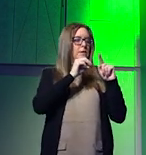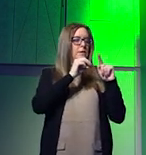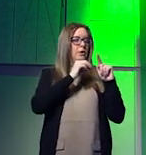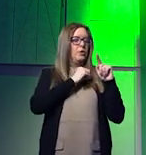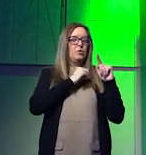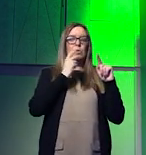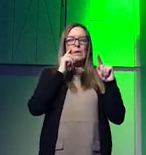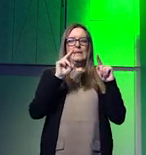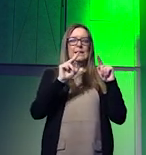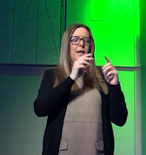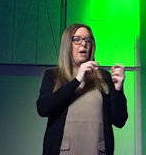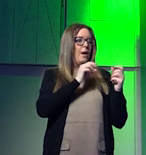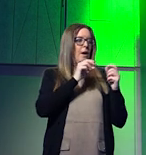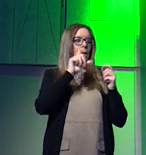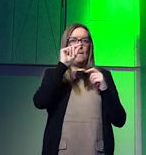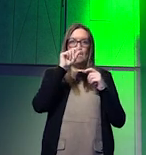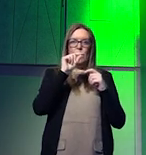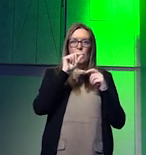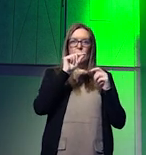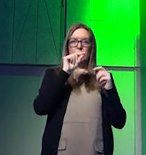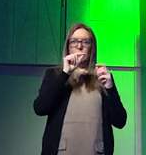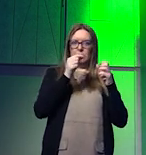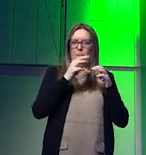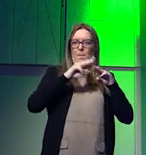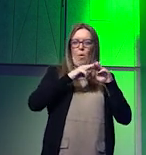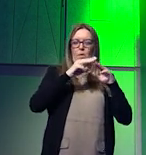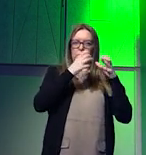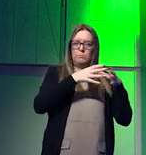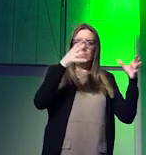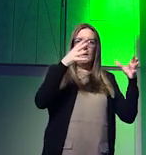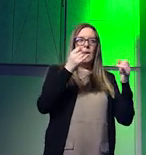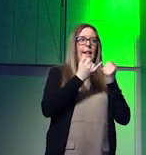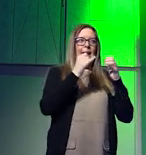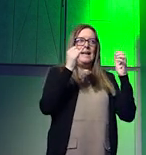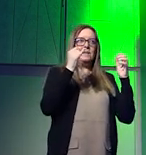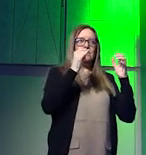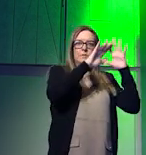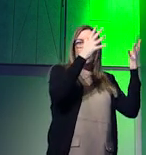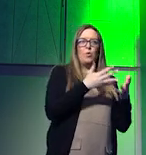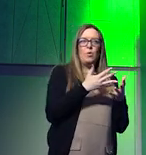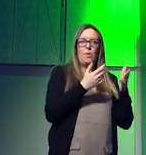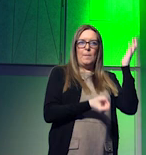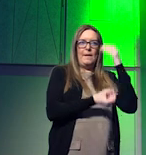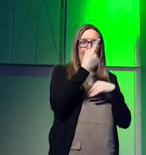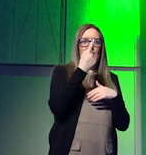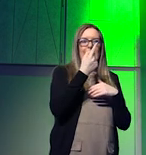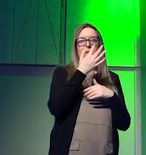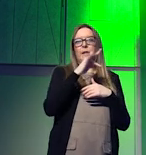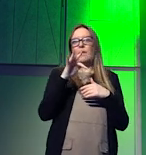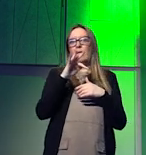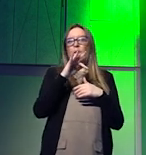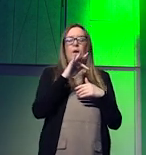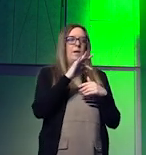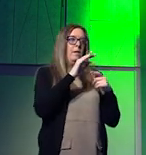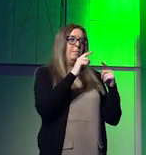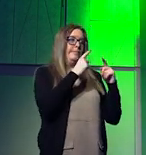movement of bird populations typically you know anecdotal events you know such as the movement of ibis populations from egypt to